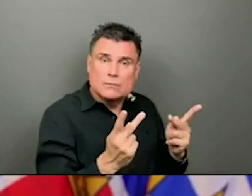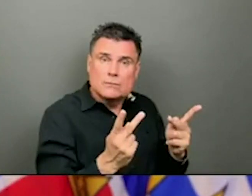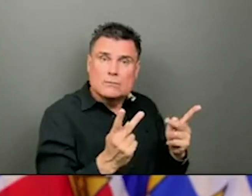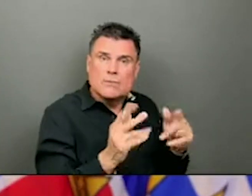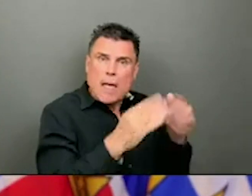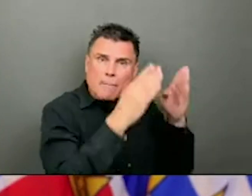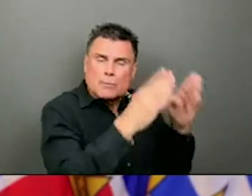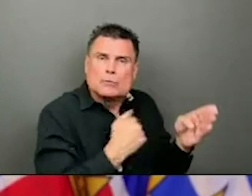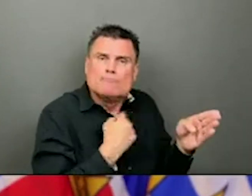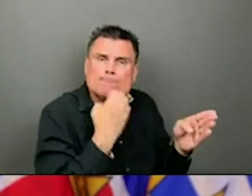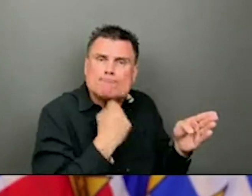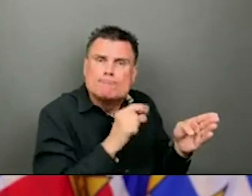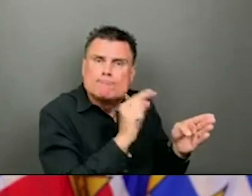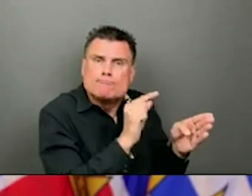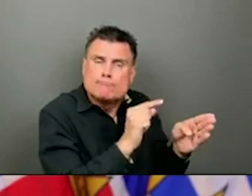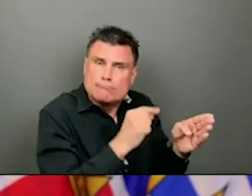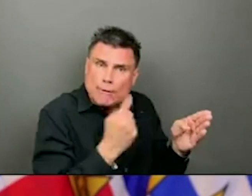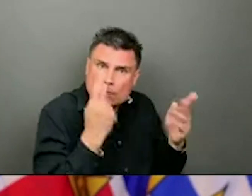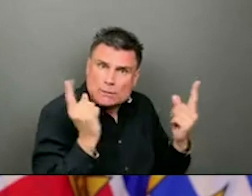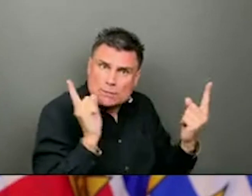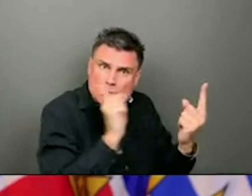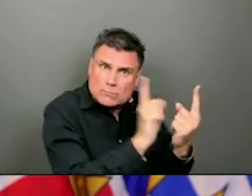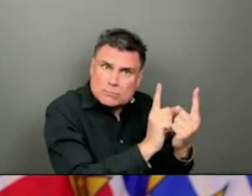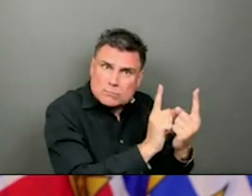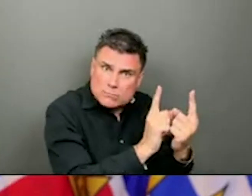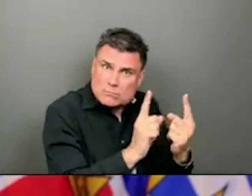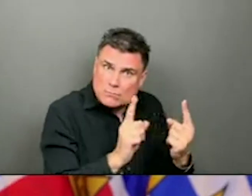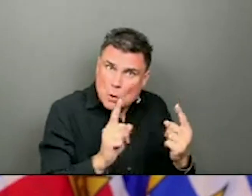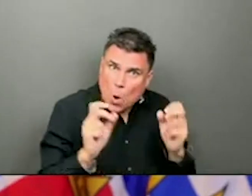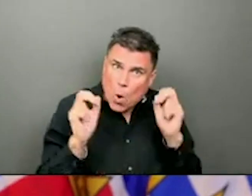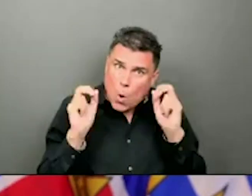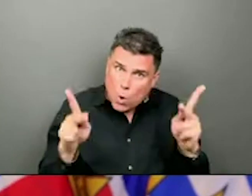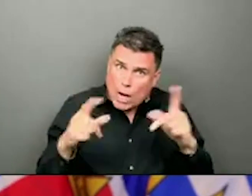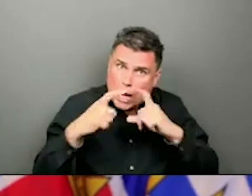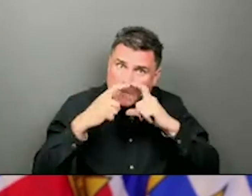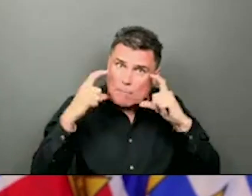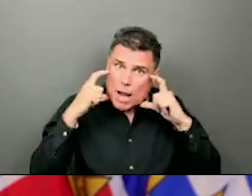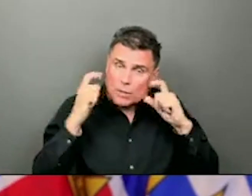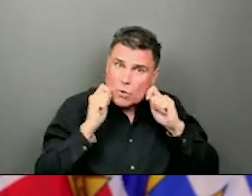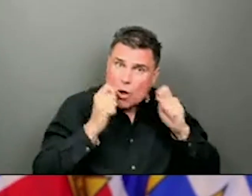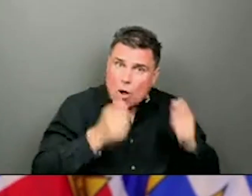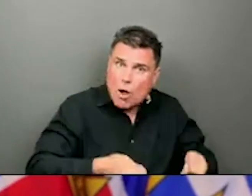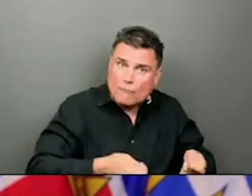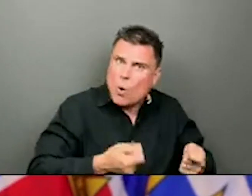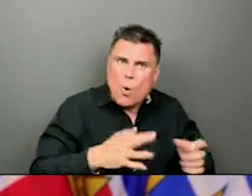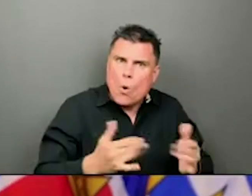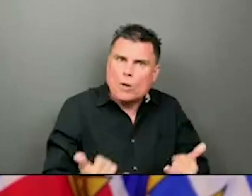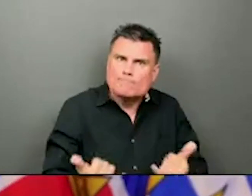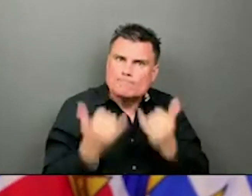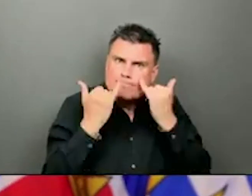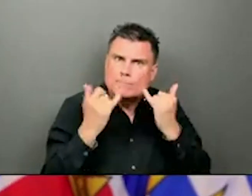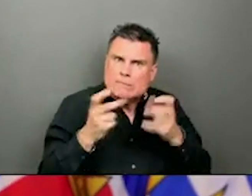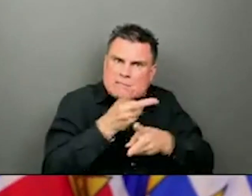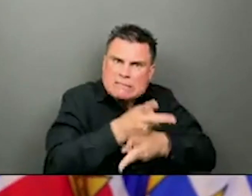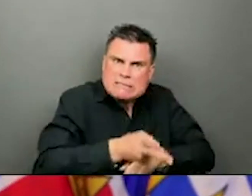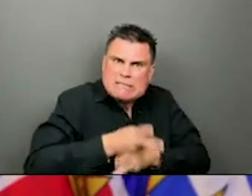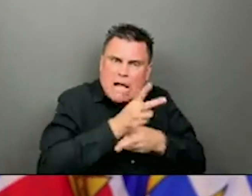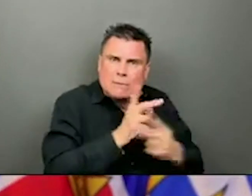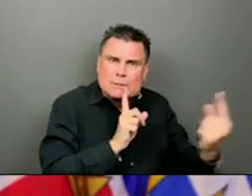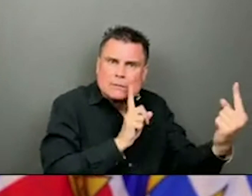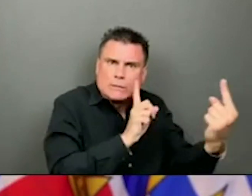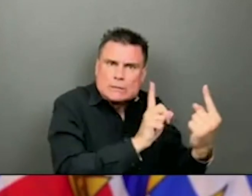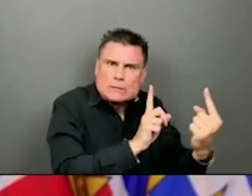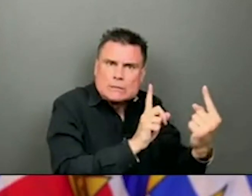still seeing the outbreaks and the virus still being very active in care homes. And this is something that we'll need to